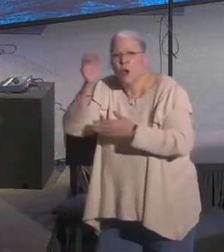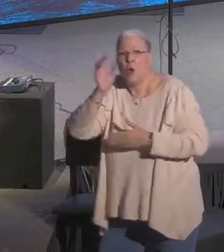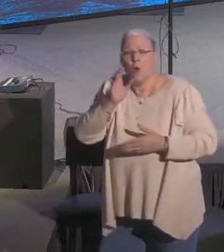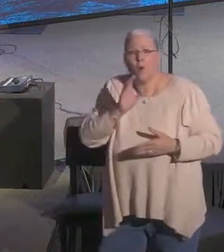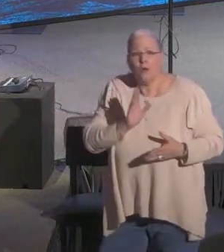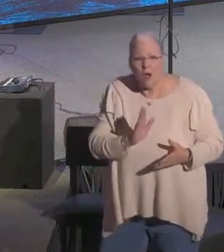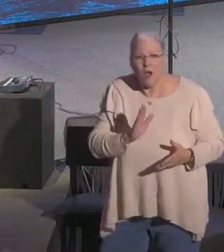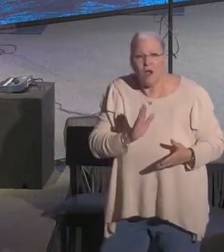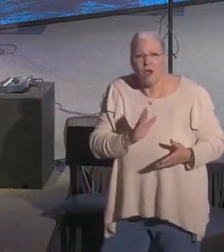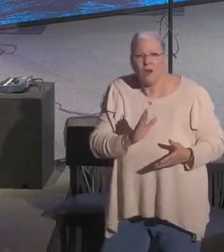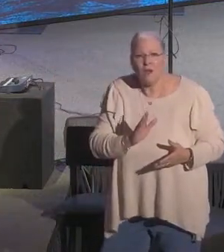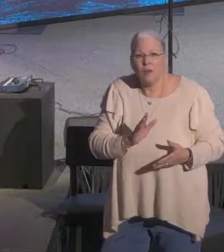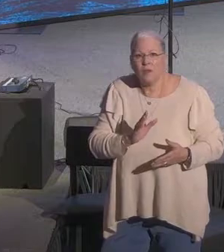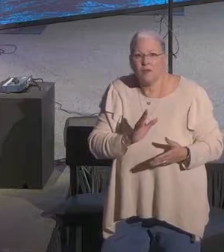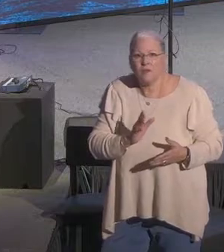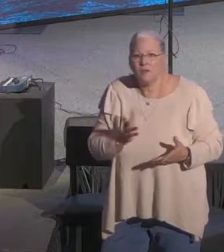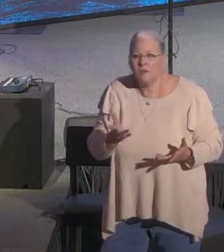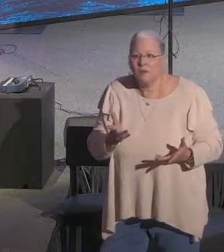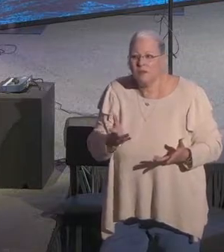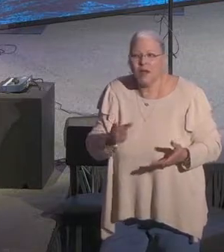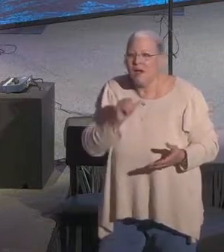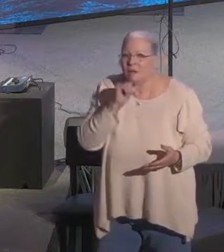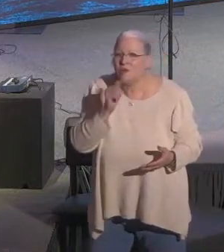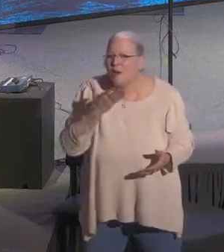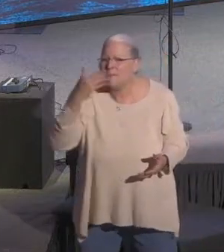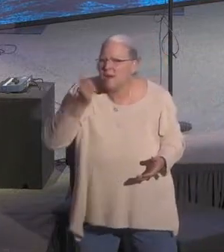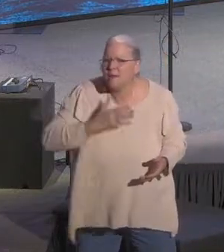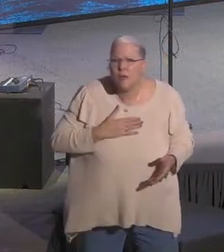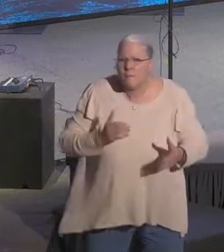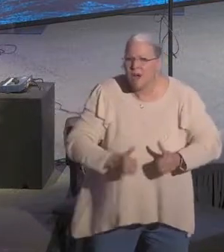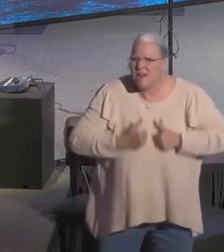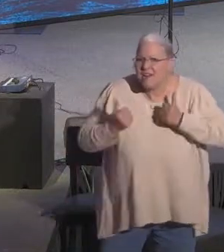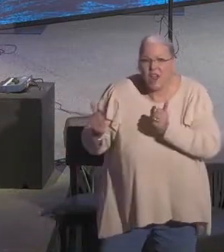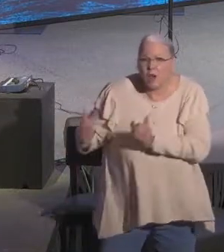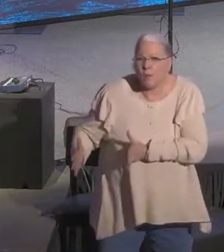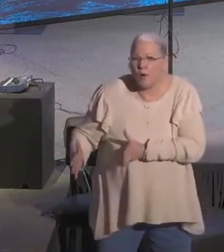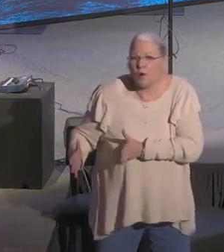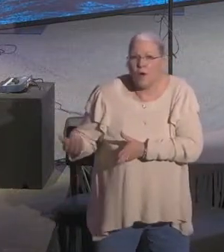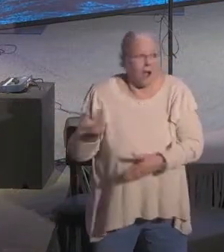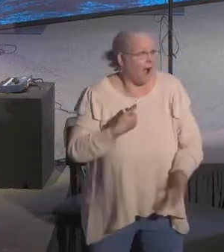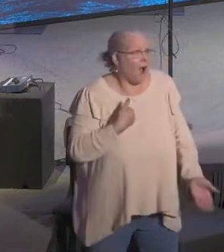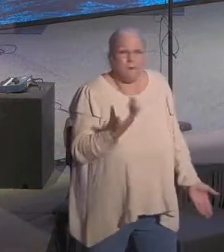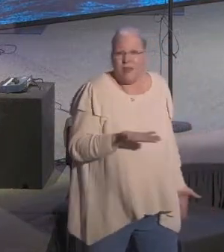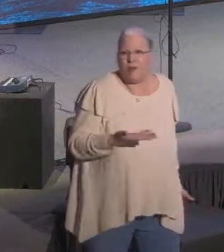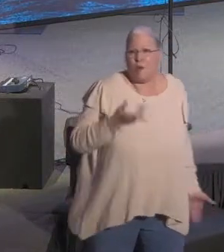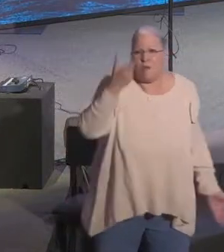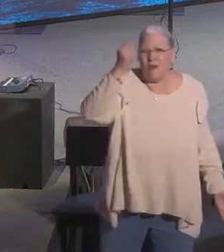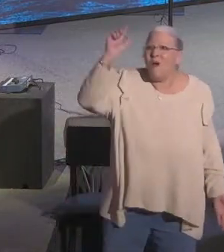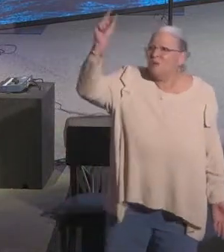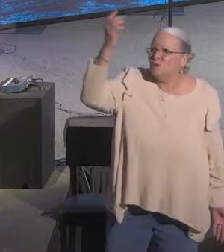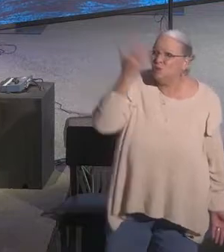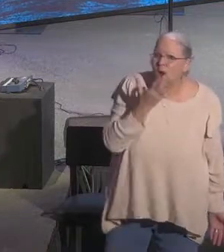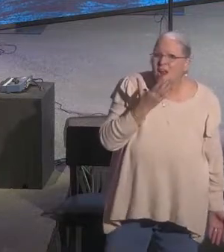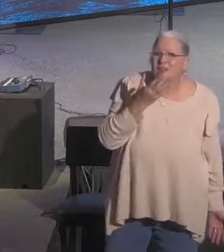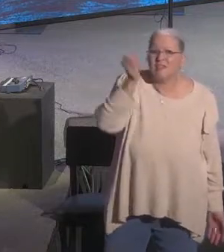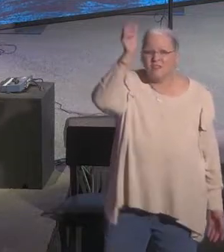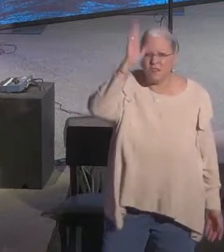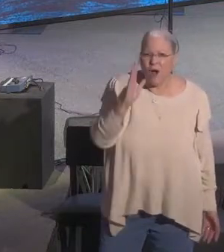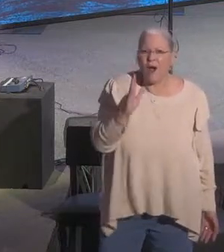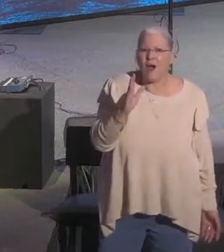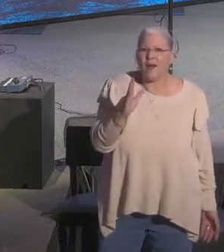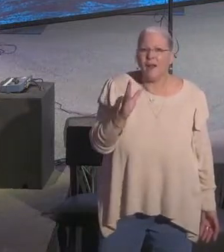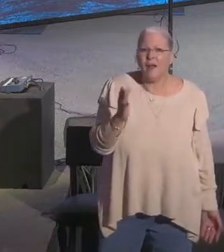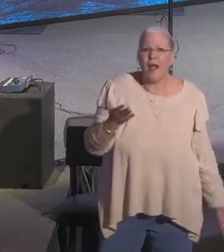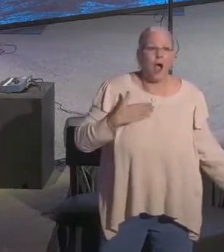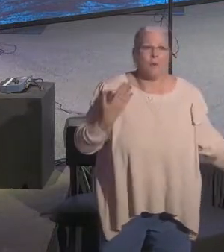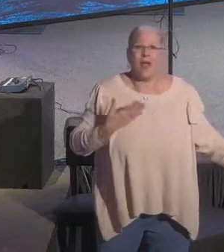Humility. I'm no better than my neighbor. I'm only here by the grace of God. I'm just happy to be on Jesus' team. I'm just happy to